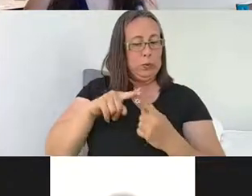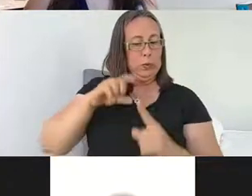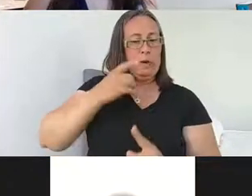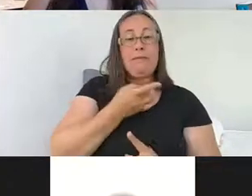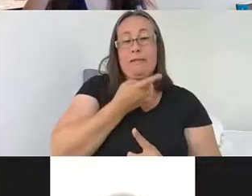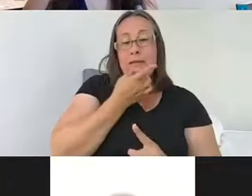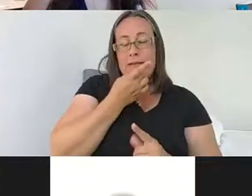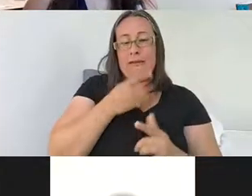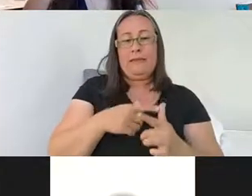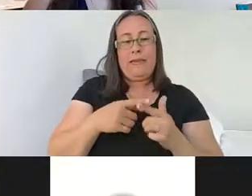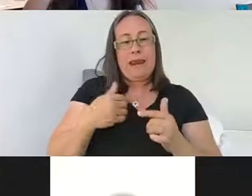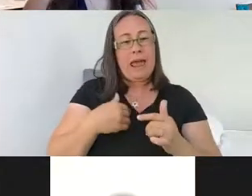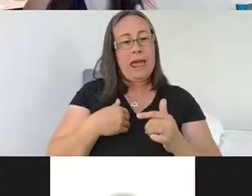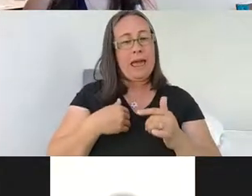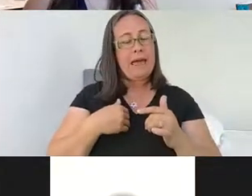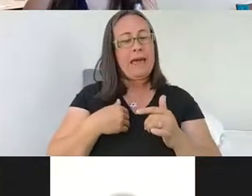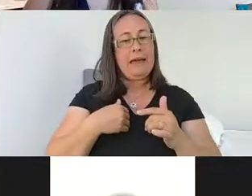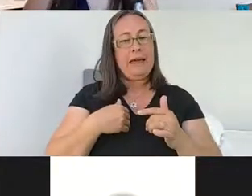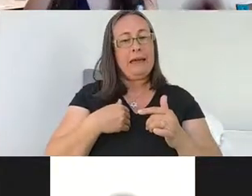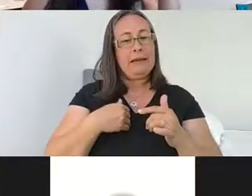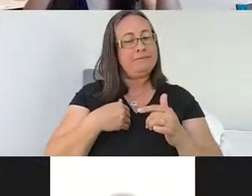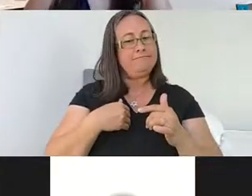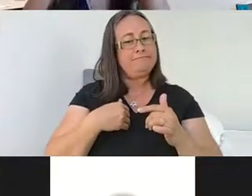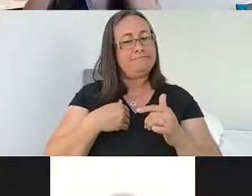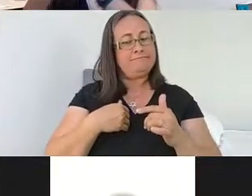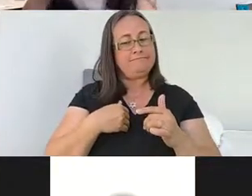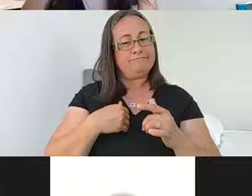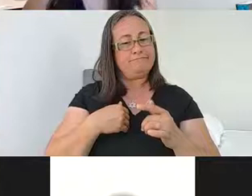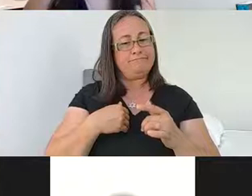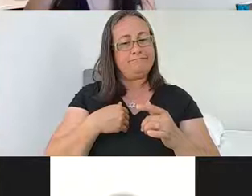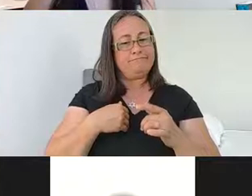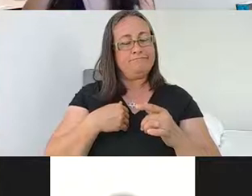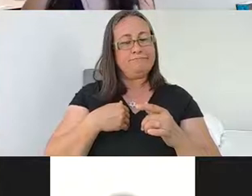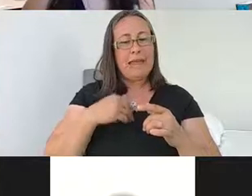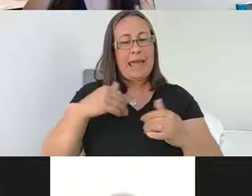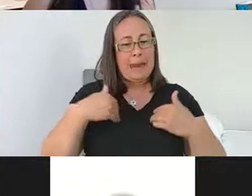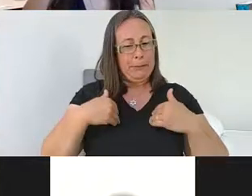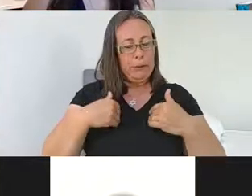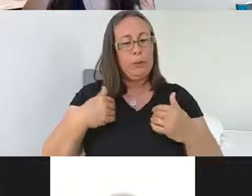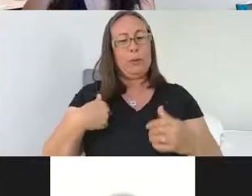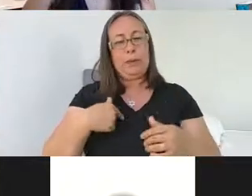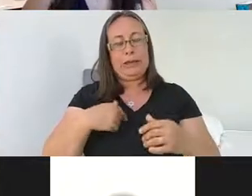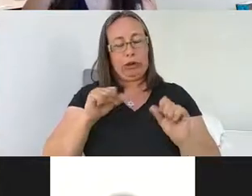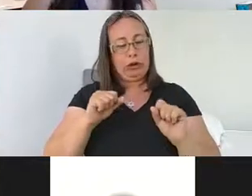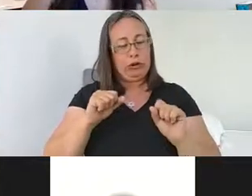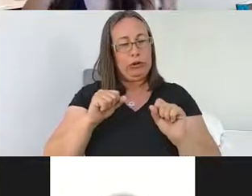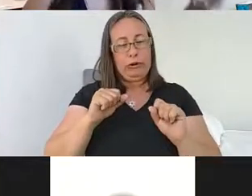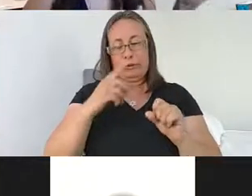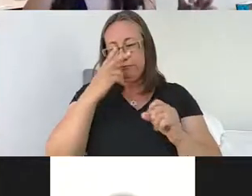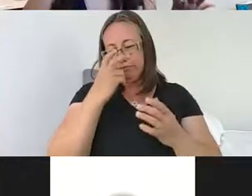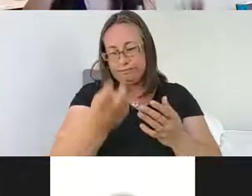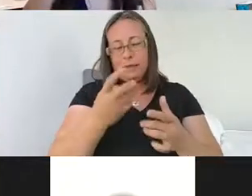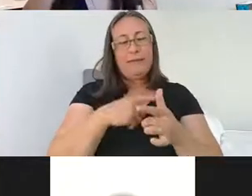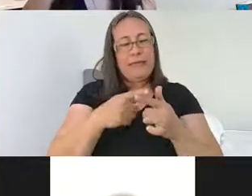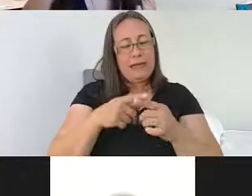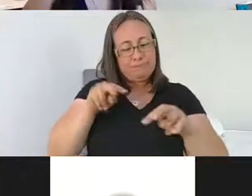of transgenic or knockout animals to study the different molecular components of phototransduction. And this